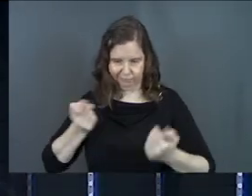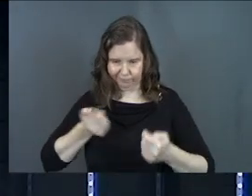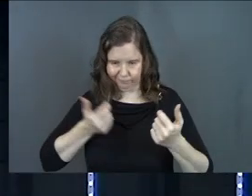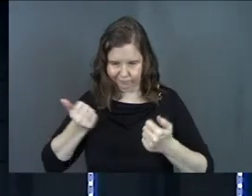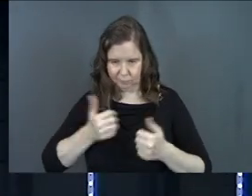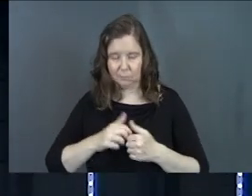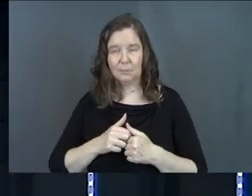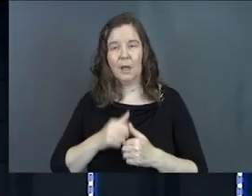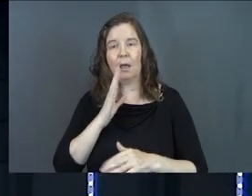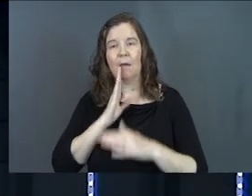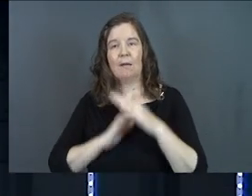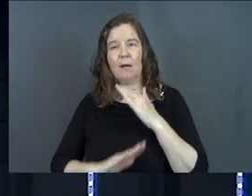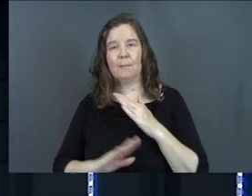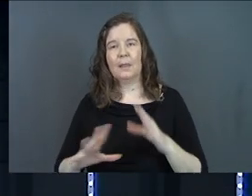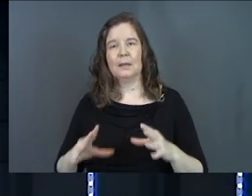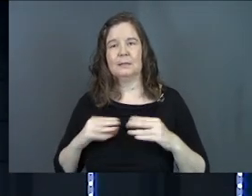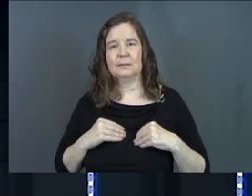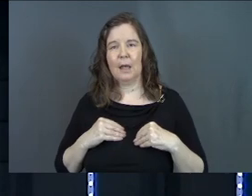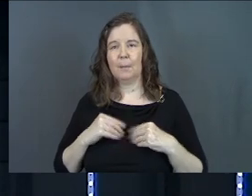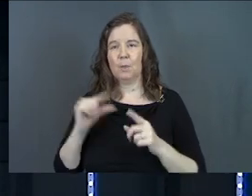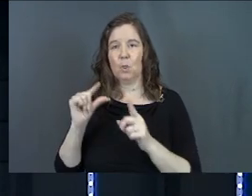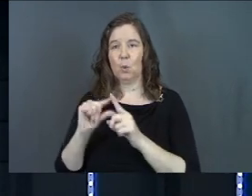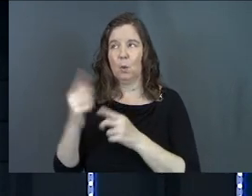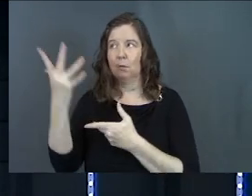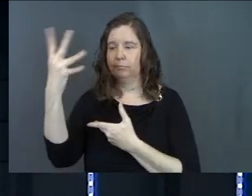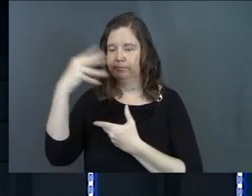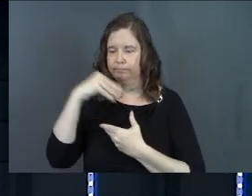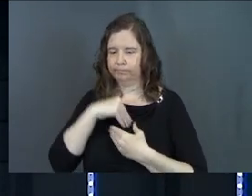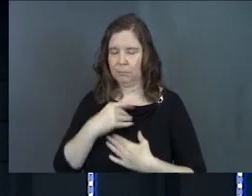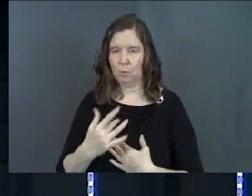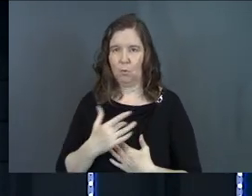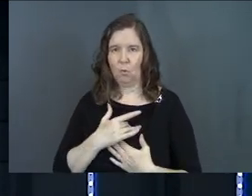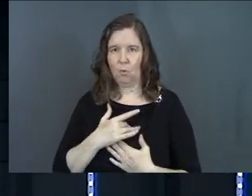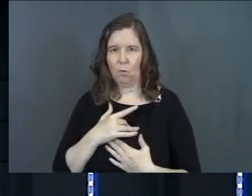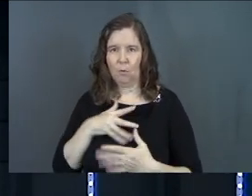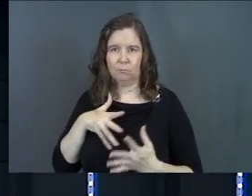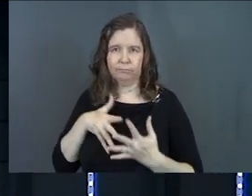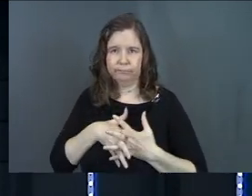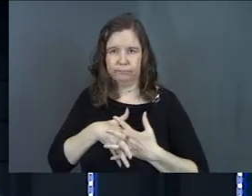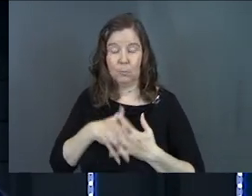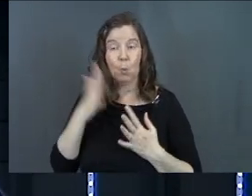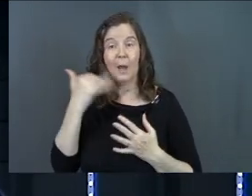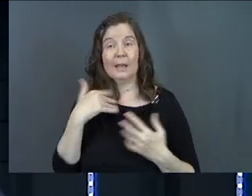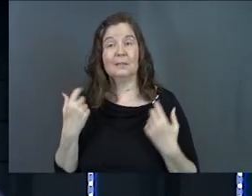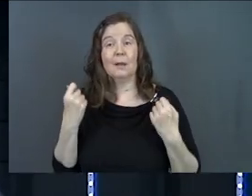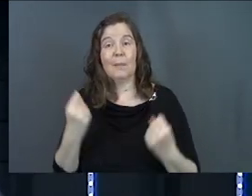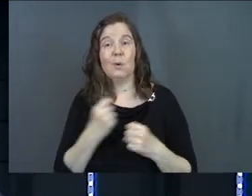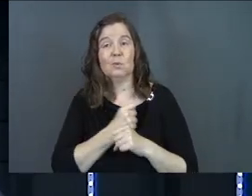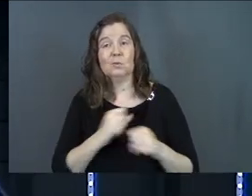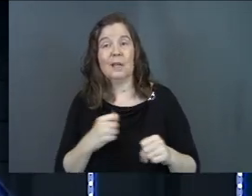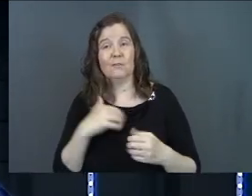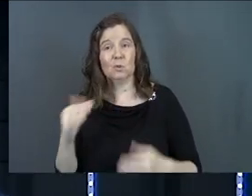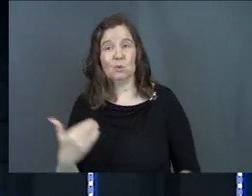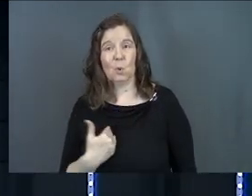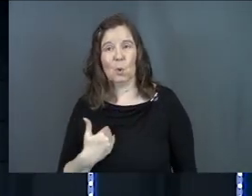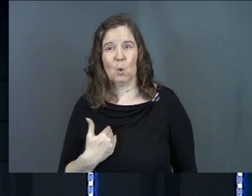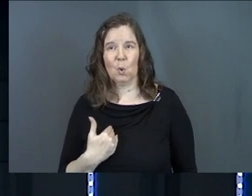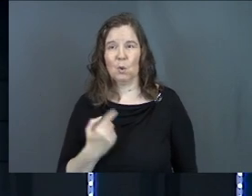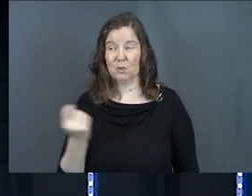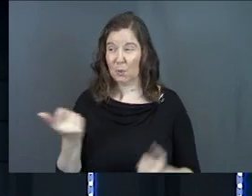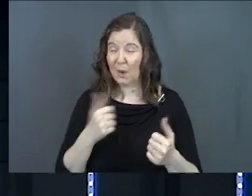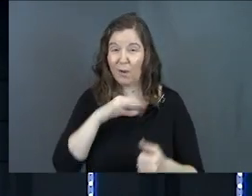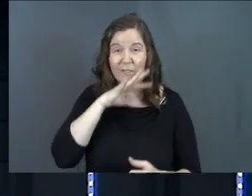the word that God planted in your hearts for it has the power to save your souls. So yeah, get rid of all the filth. That's easy.